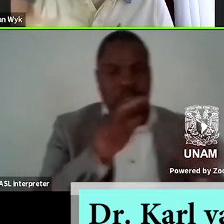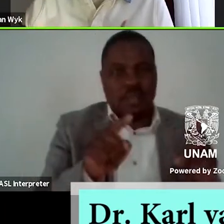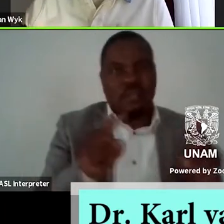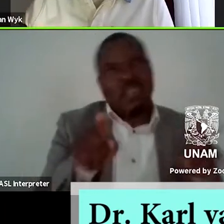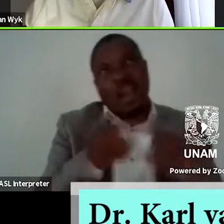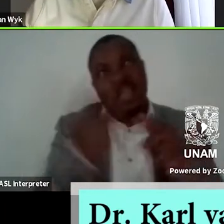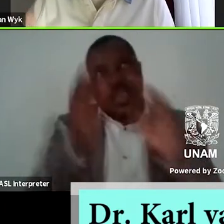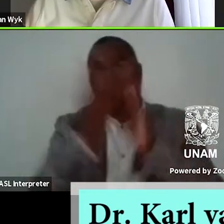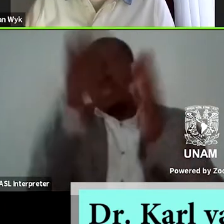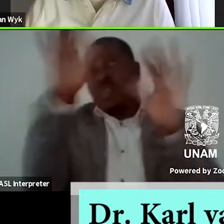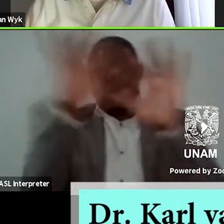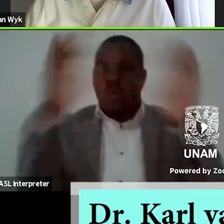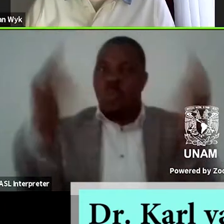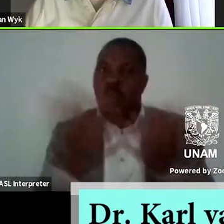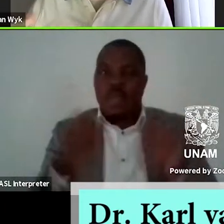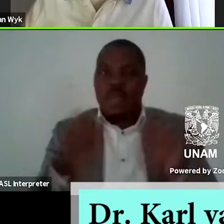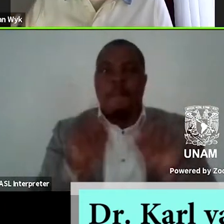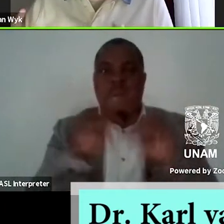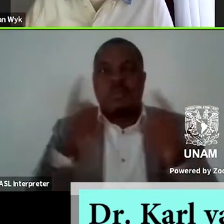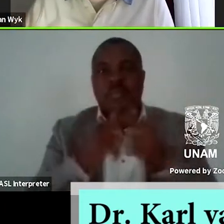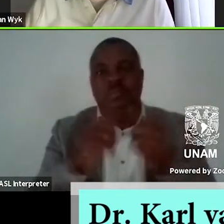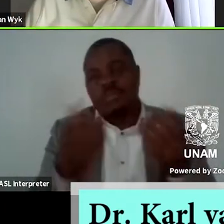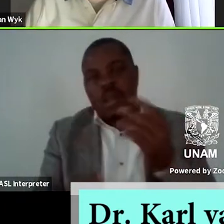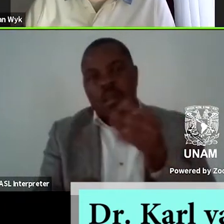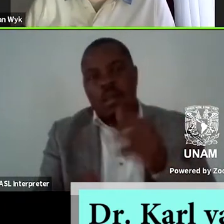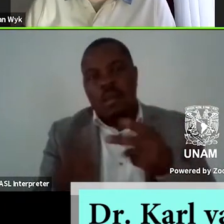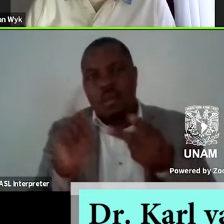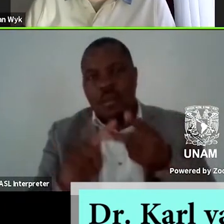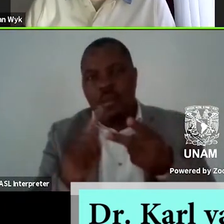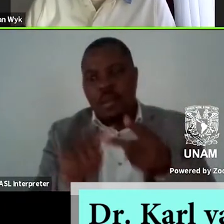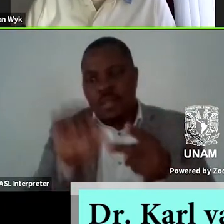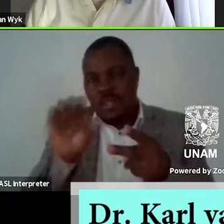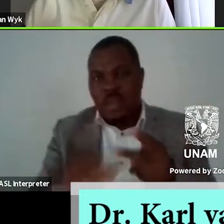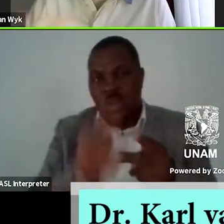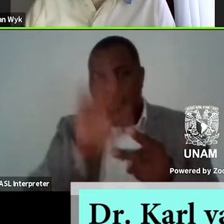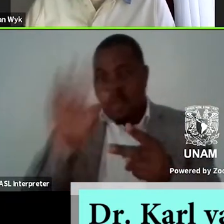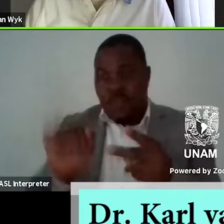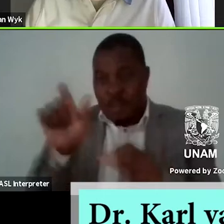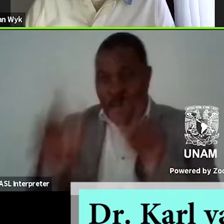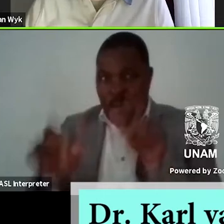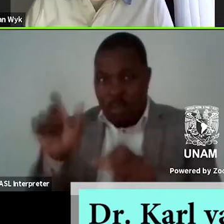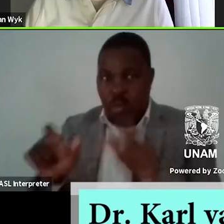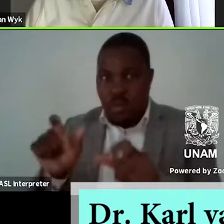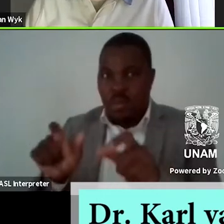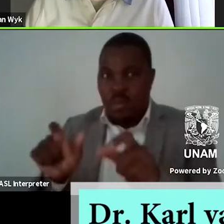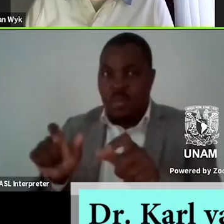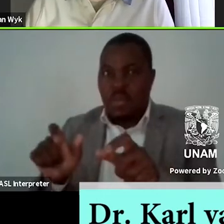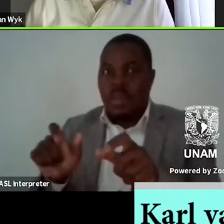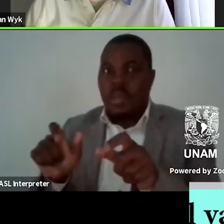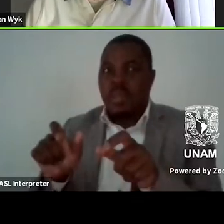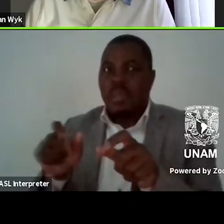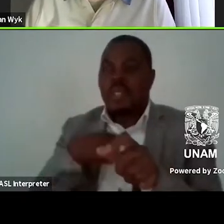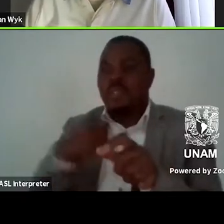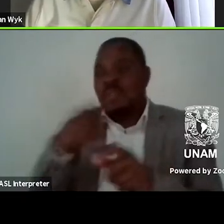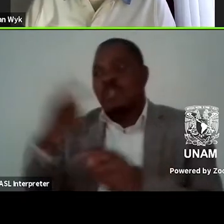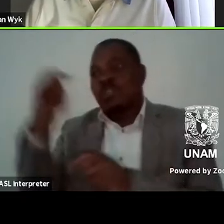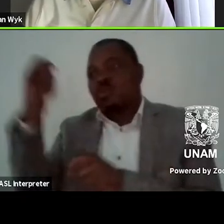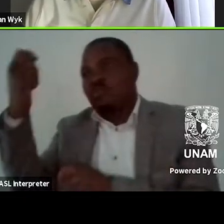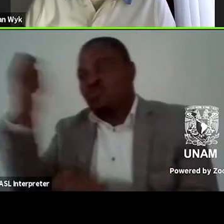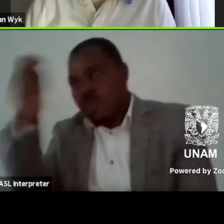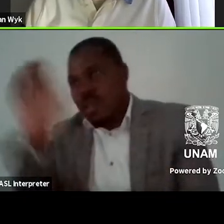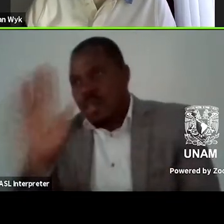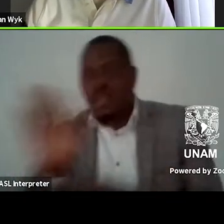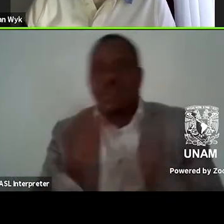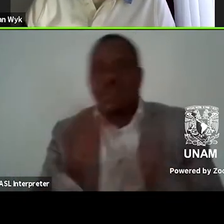the the long list of dualities that South Africans define themselves by um he adds to that the city and the rural space um